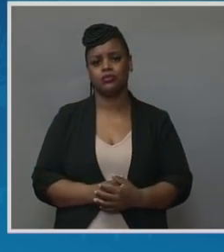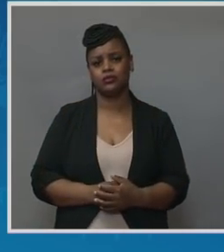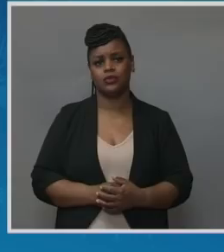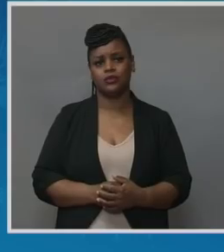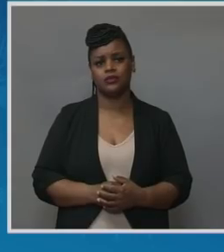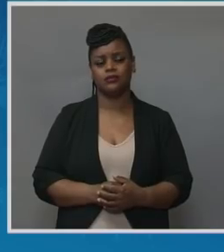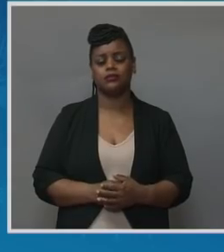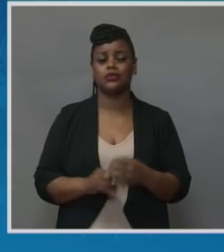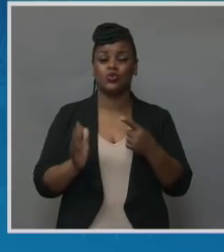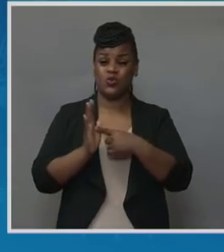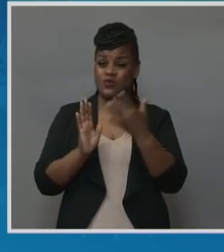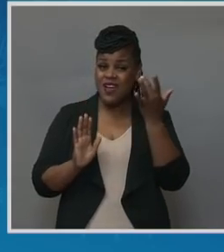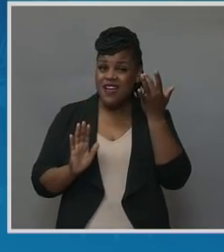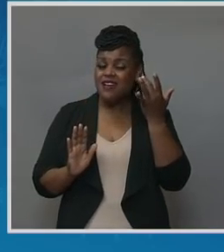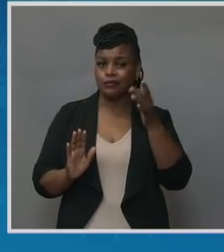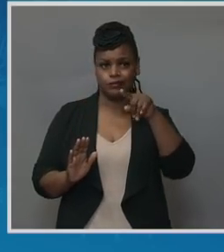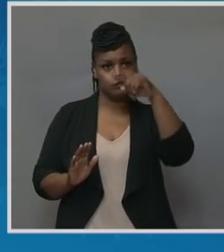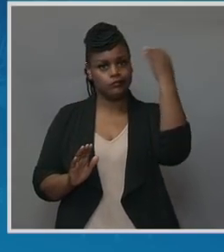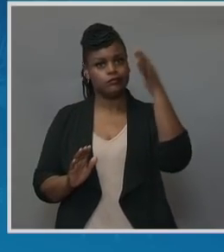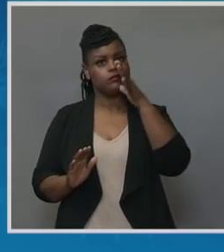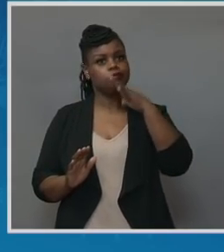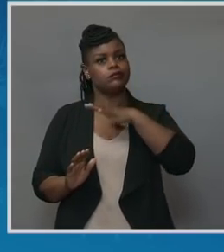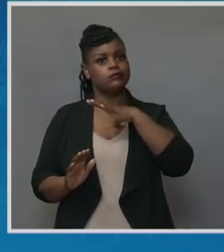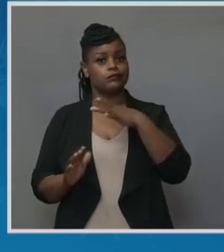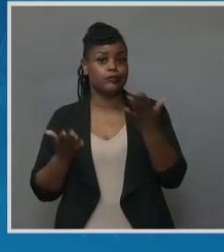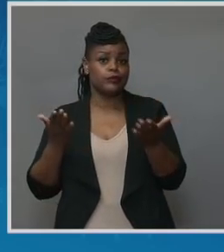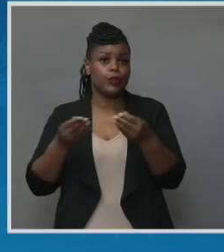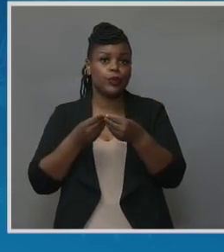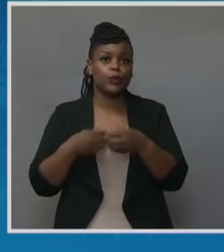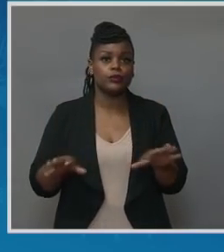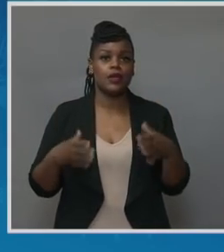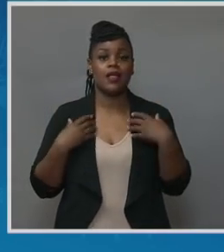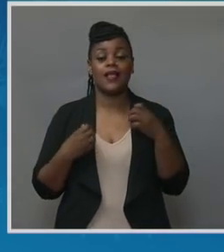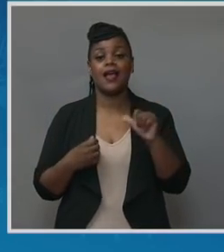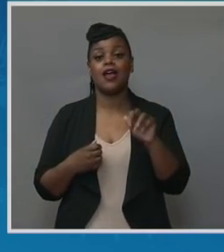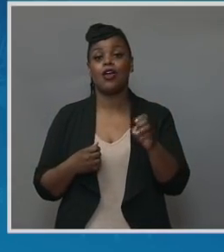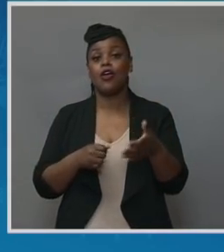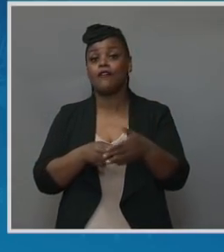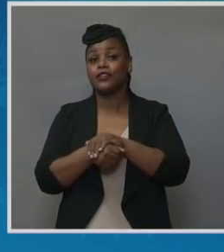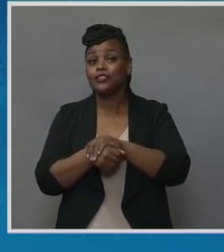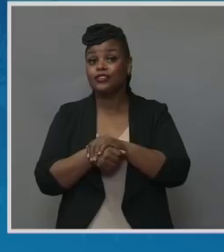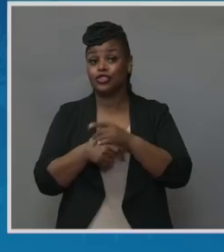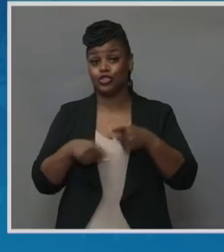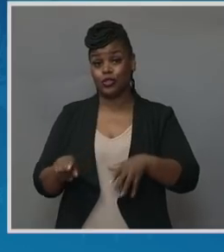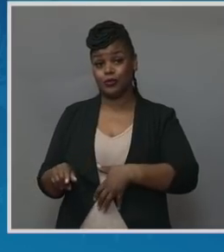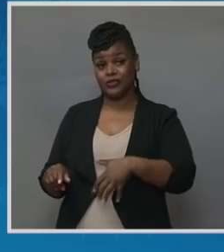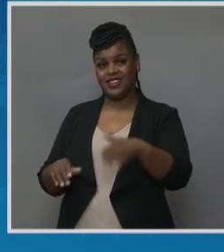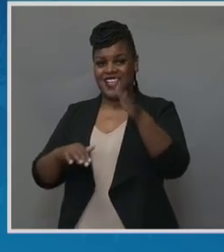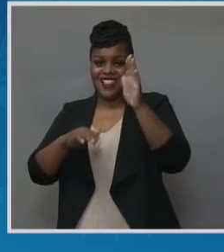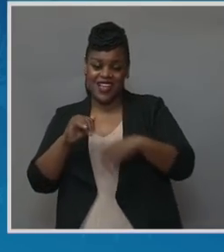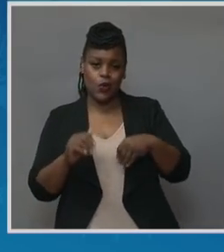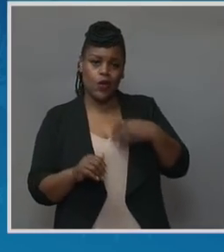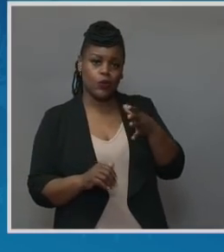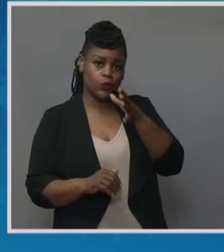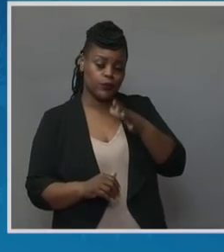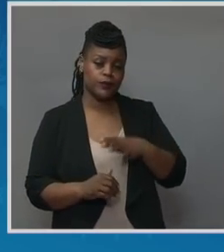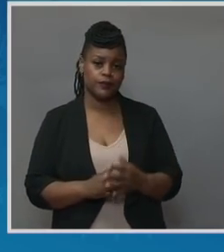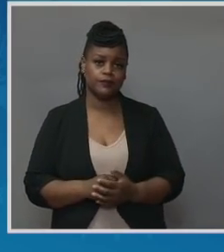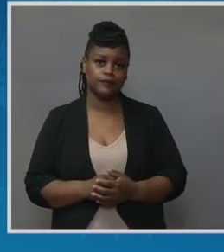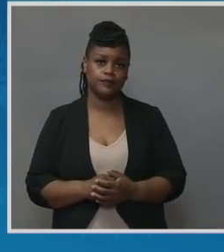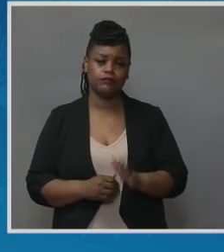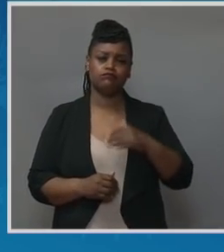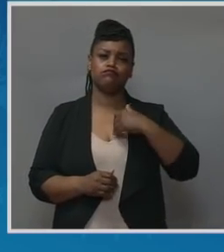coverage during their pregnancy than white women. And we're so proud to do this work alongside healthcare